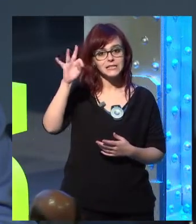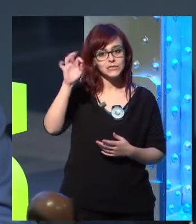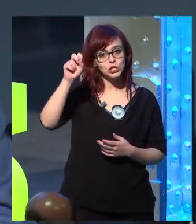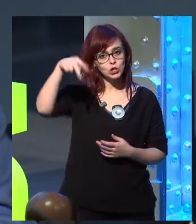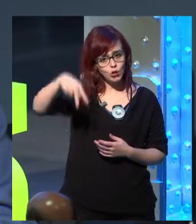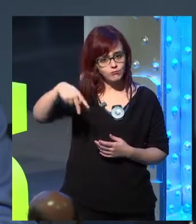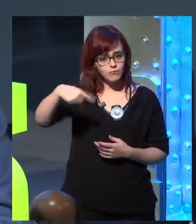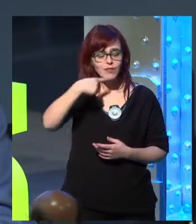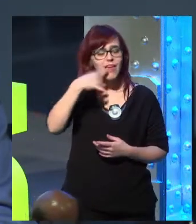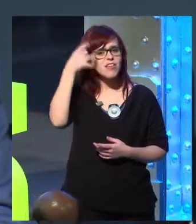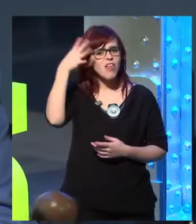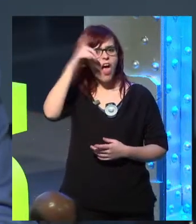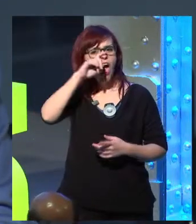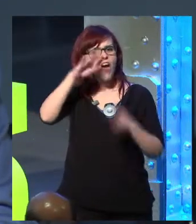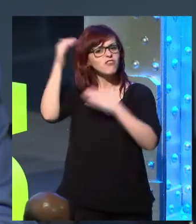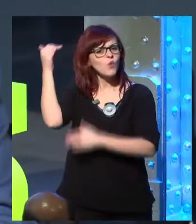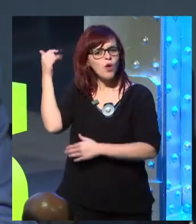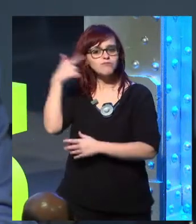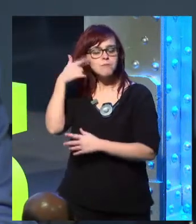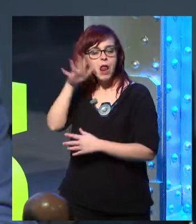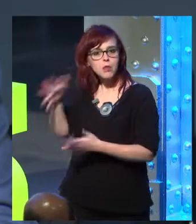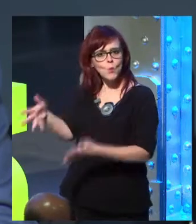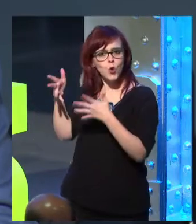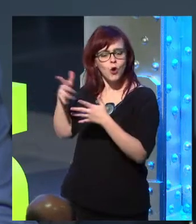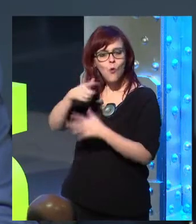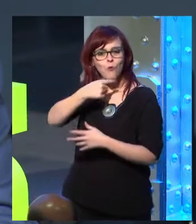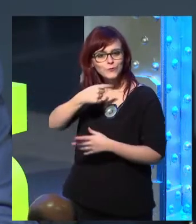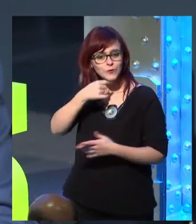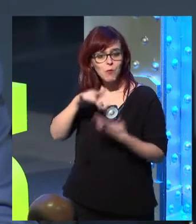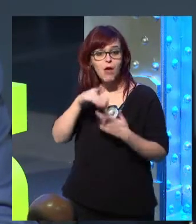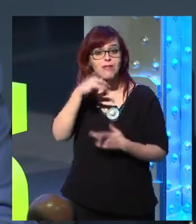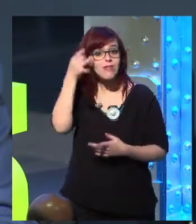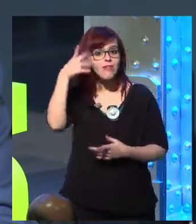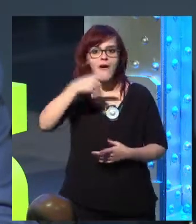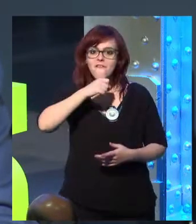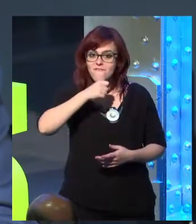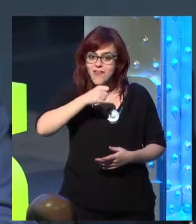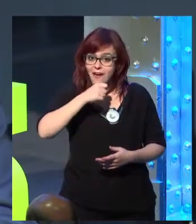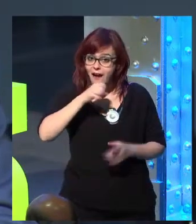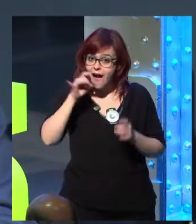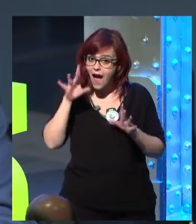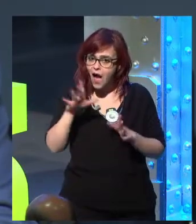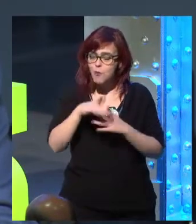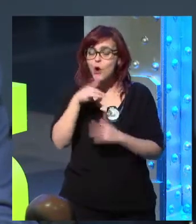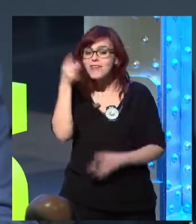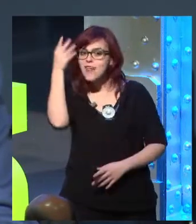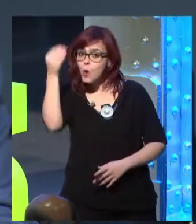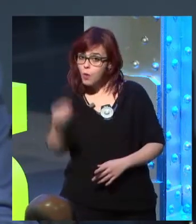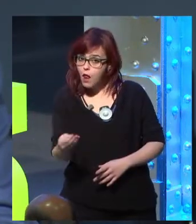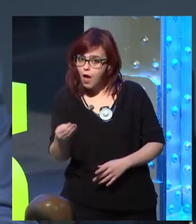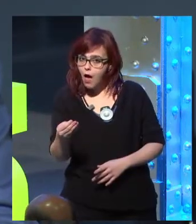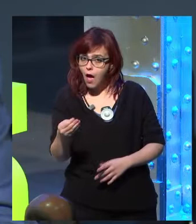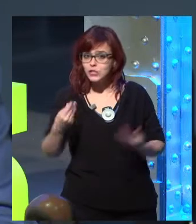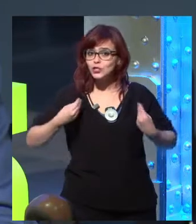to say that he liked old-fashioned ideas, because only these old-fashioned ideas, only good